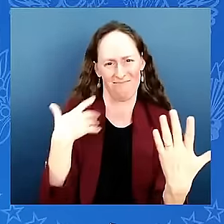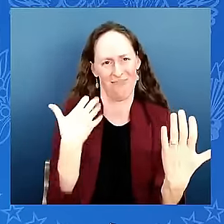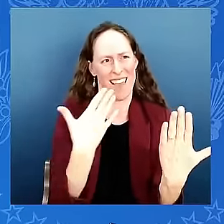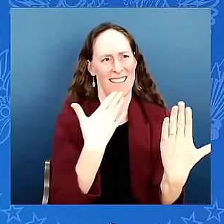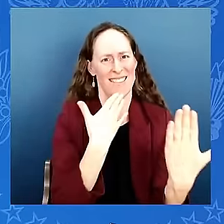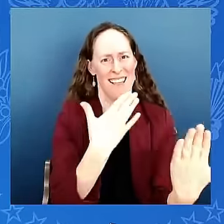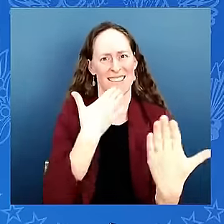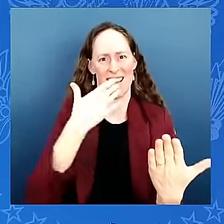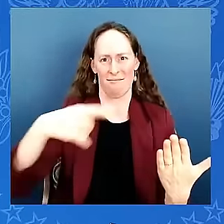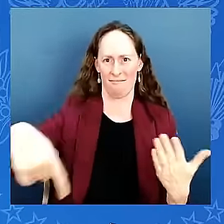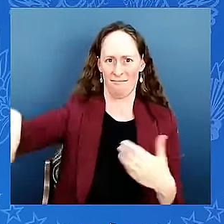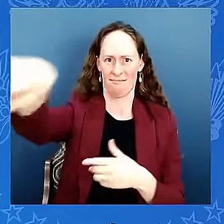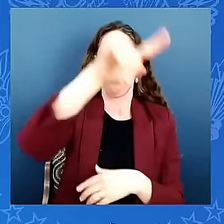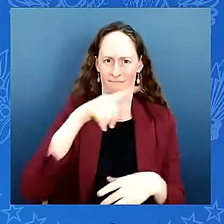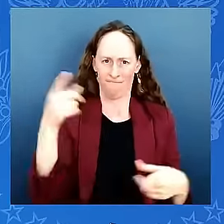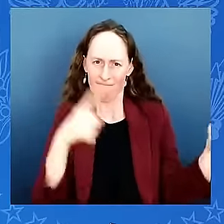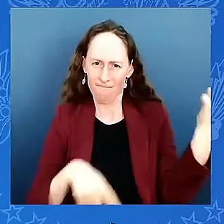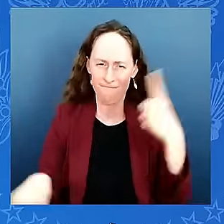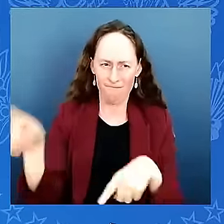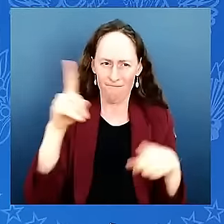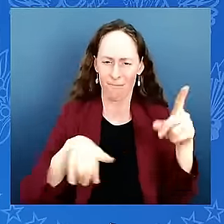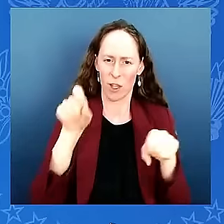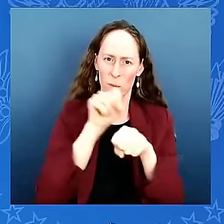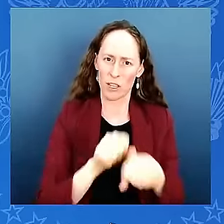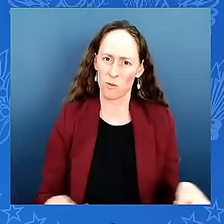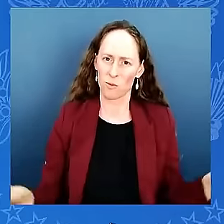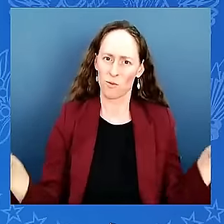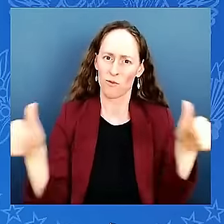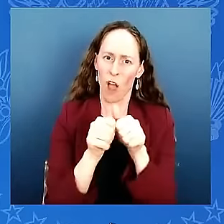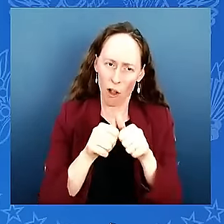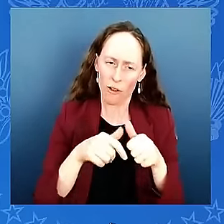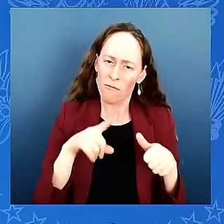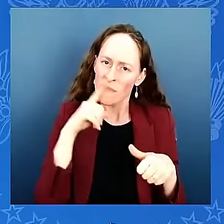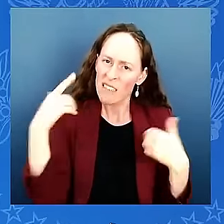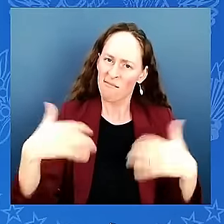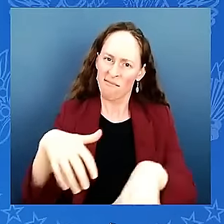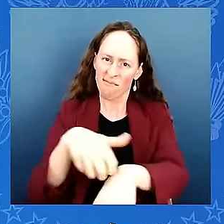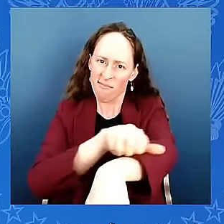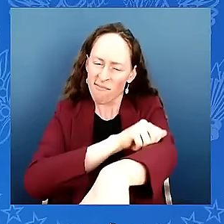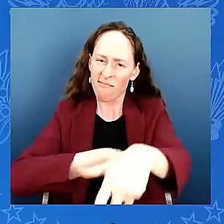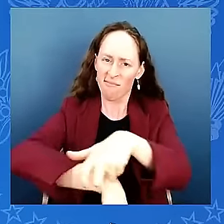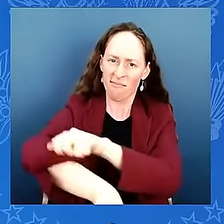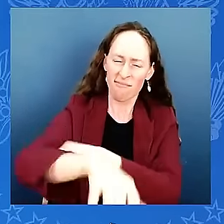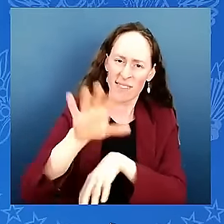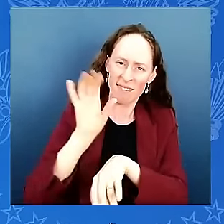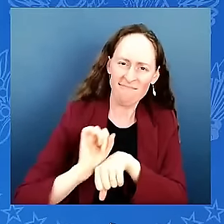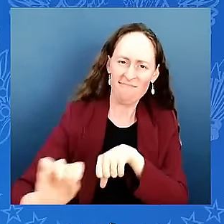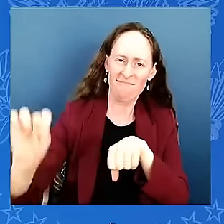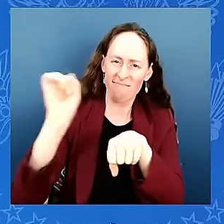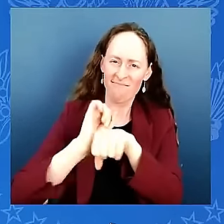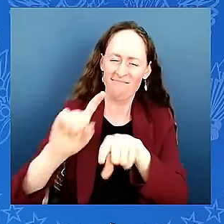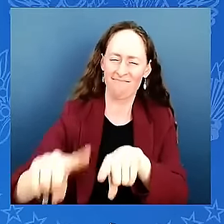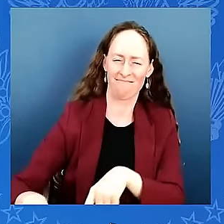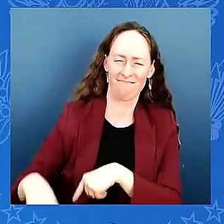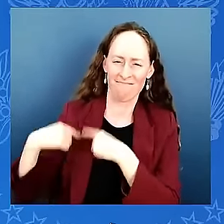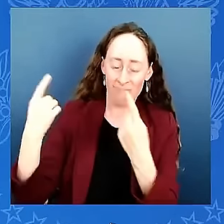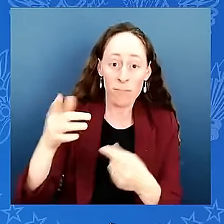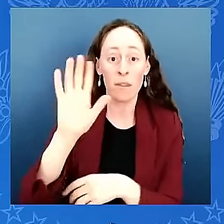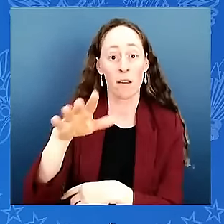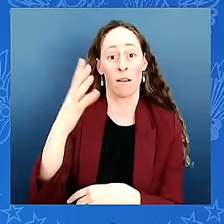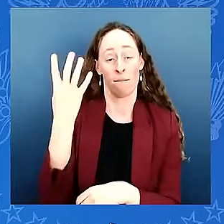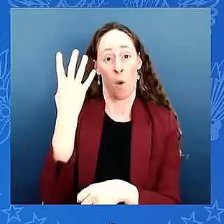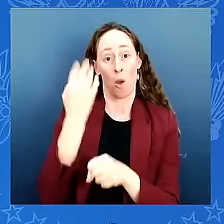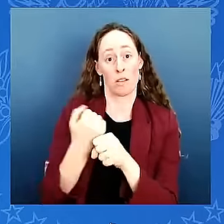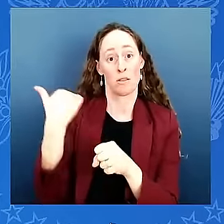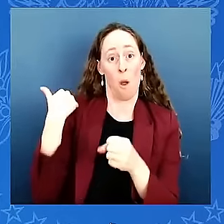four years ago when i came to office the pandemic was raging and our economy was reeling four years later